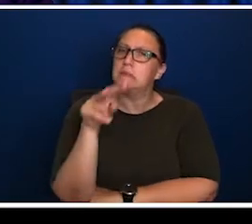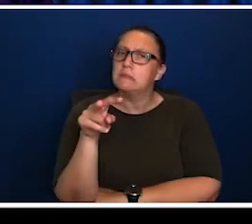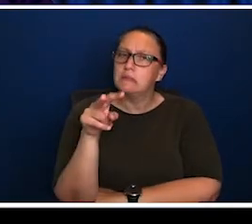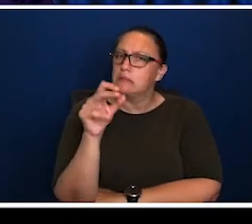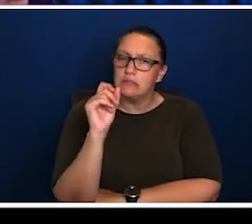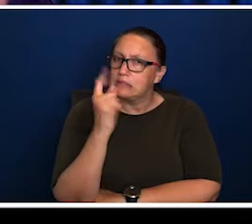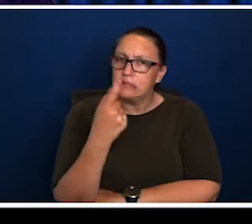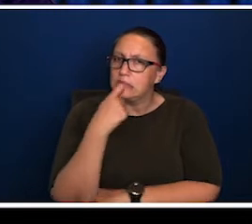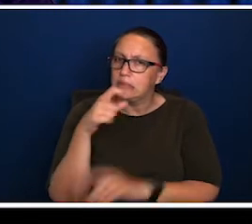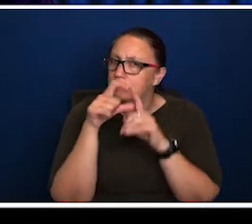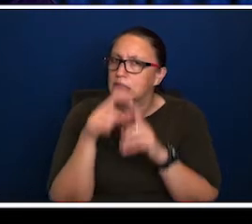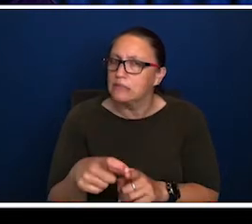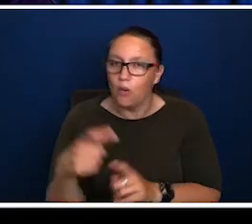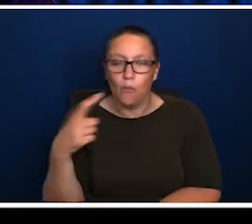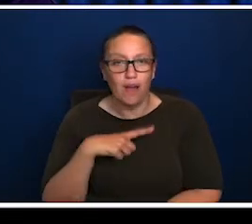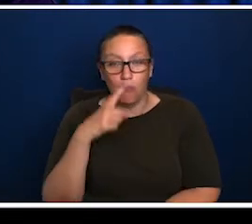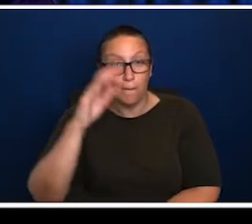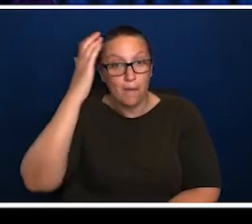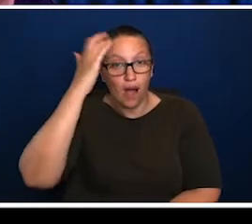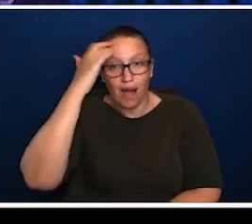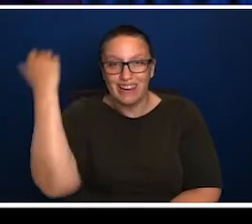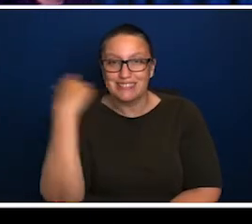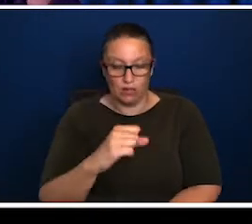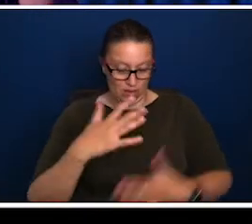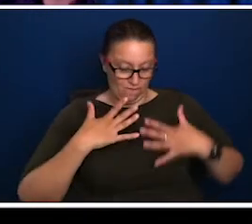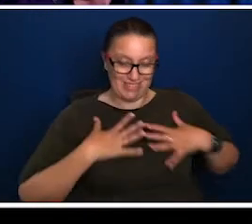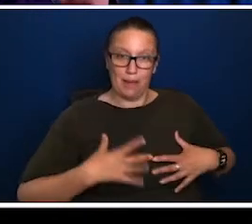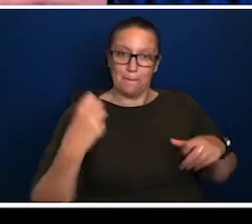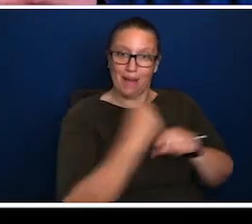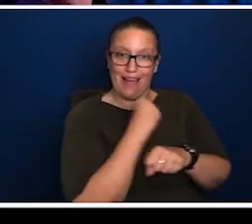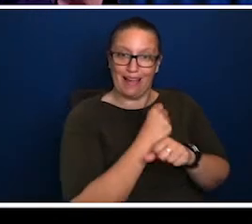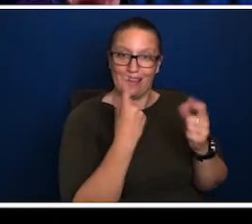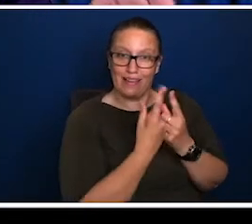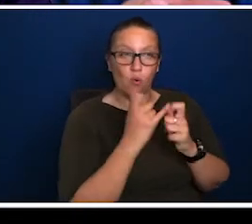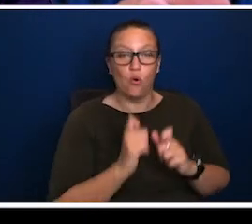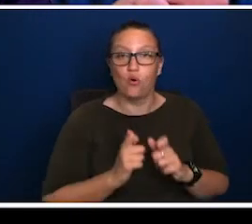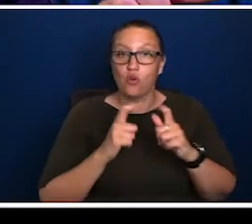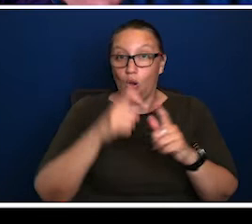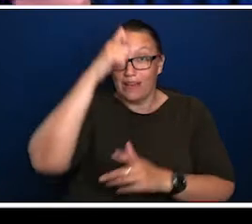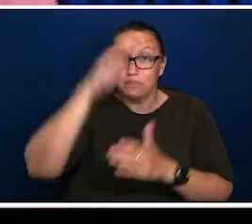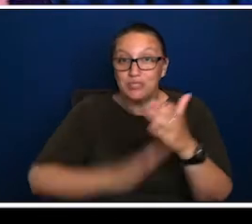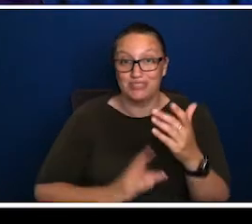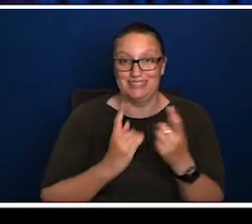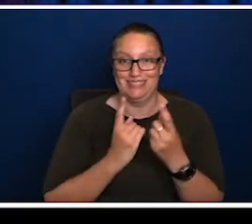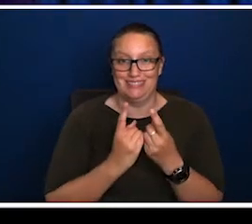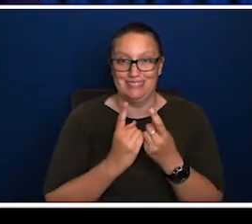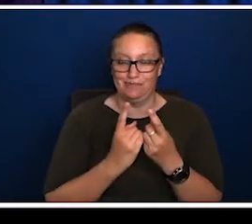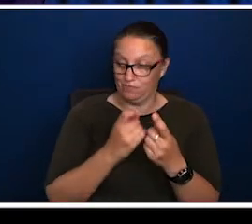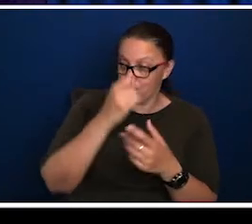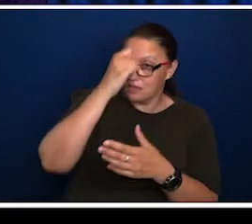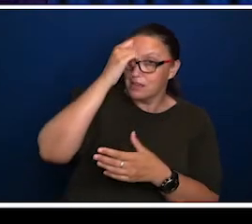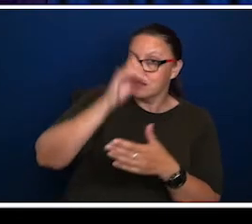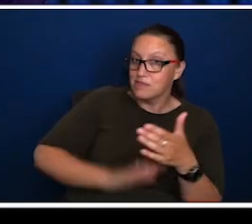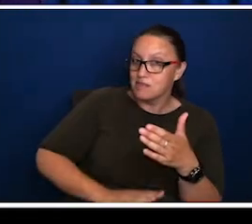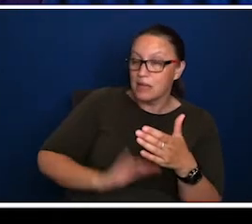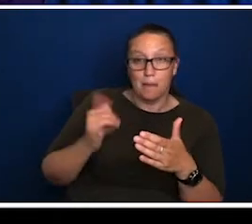putting a name to what is obvious. Um, because a lot of the mindsets are still in that, either physically making things or going and experiencing things.